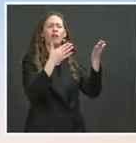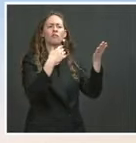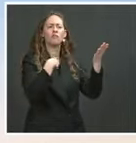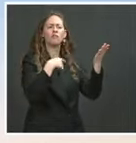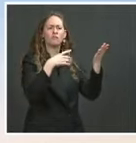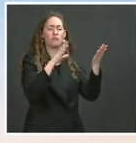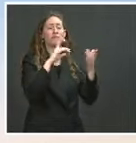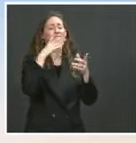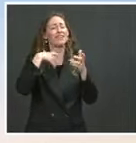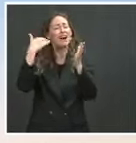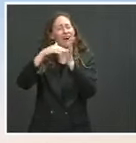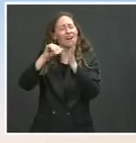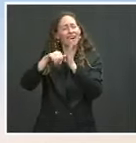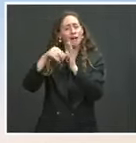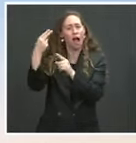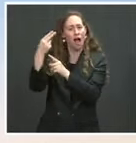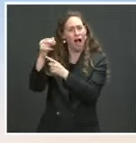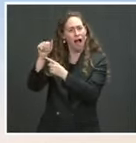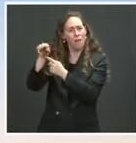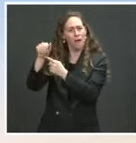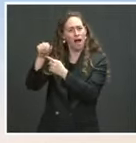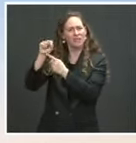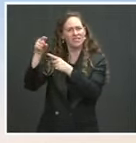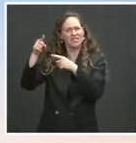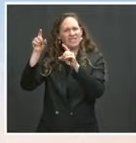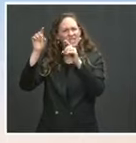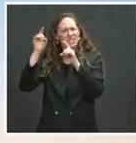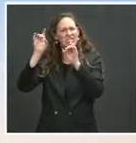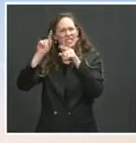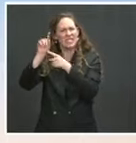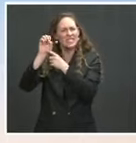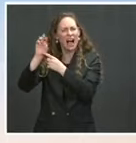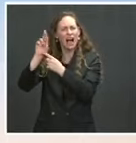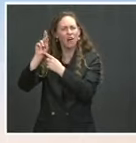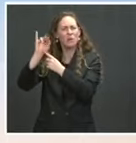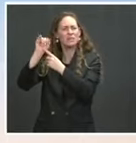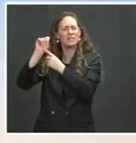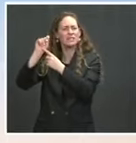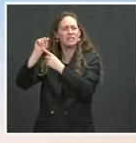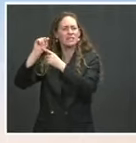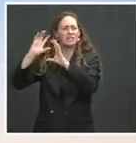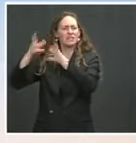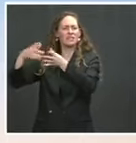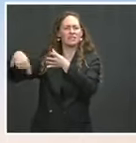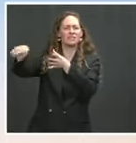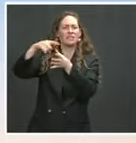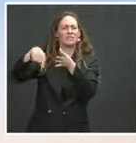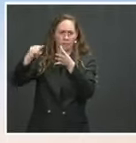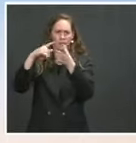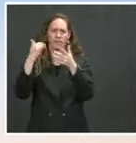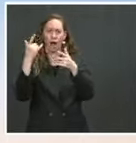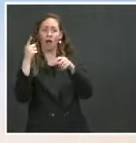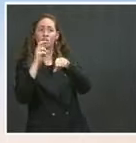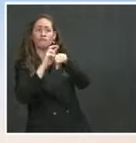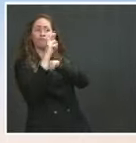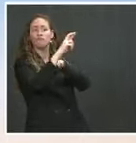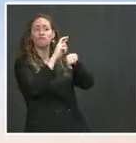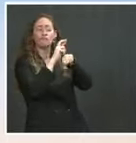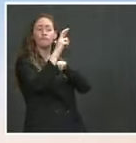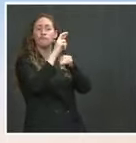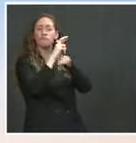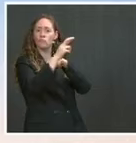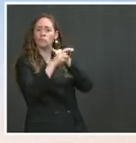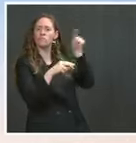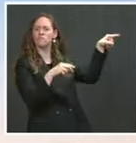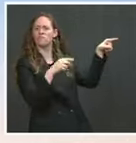as a result of the actions of this terrorist organization and the rockets that they have launched into Israel. So,